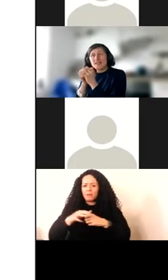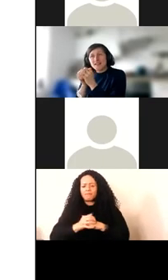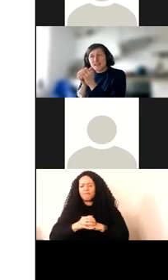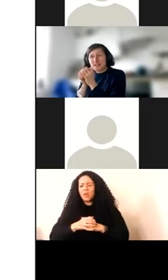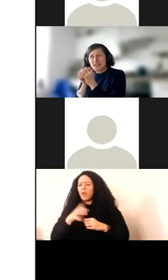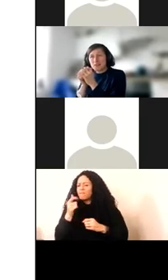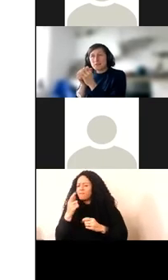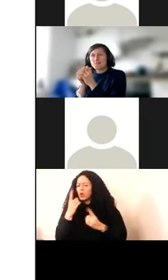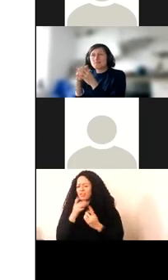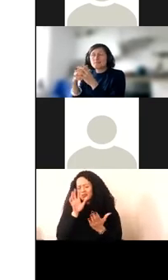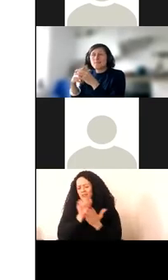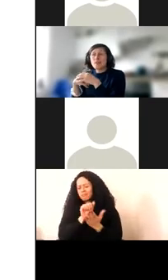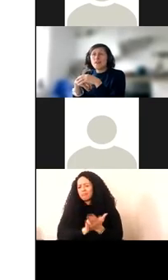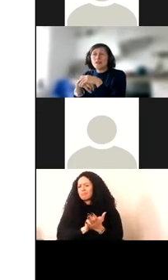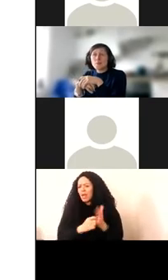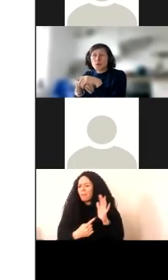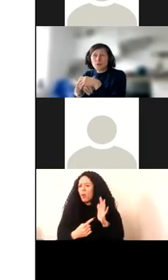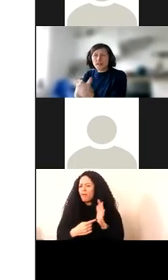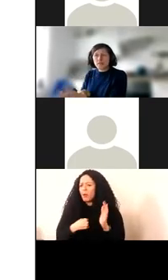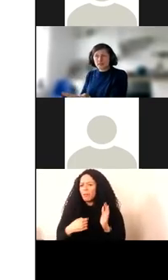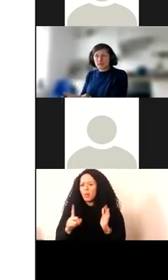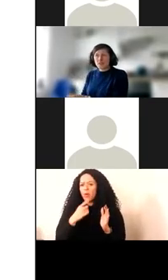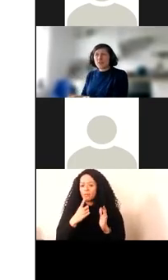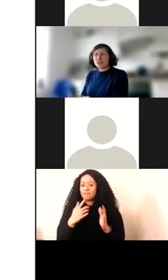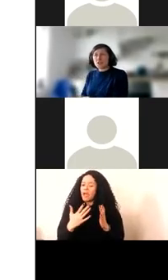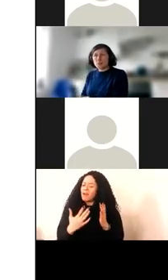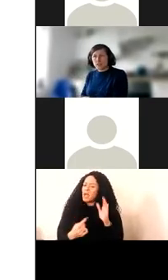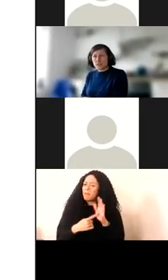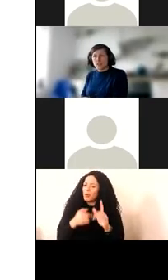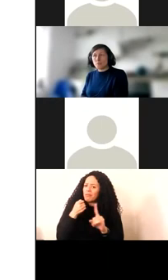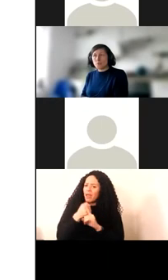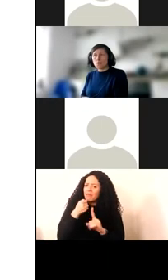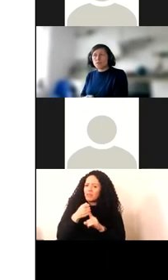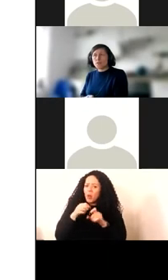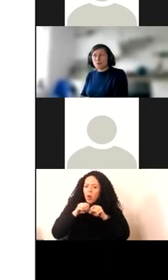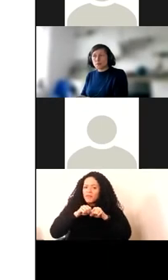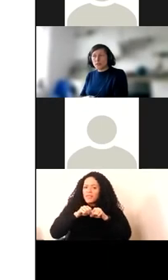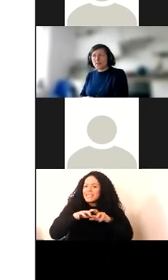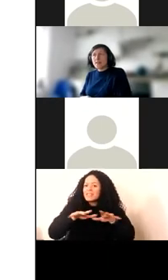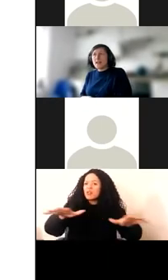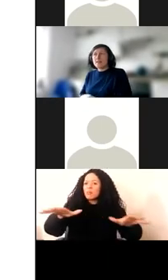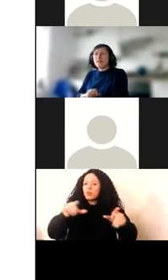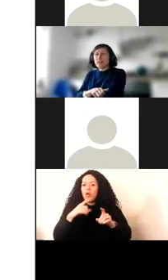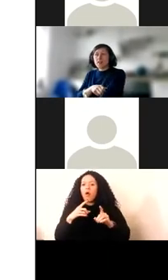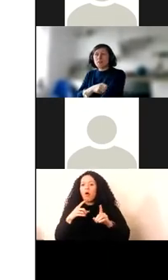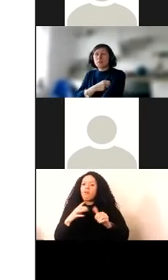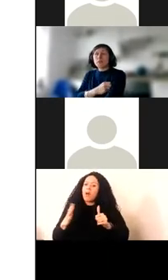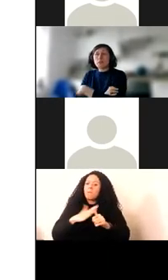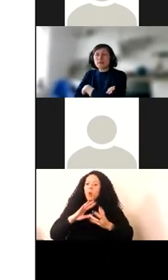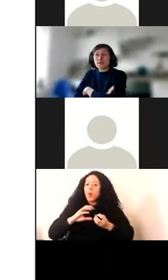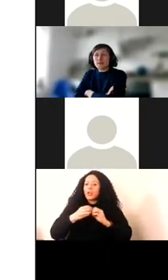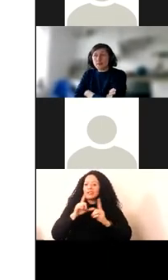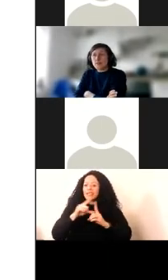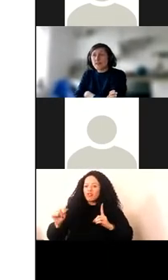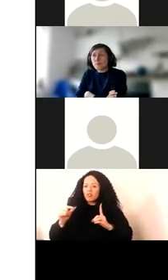me. And they include an important emphasis on the distributed nature of born digital objects. And their reliance on